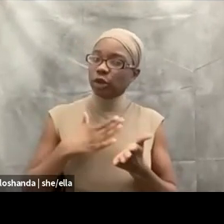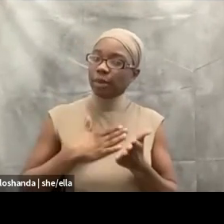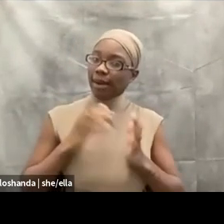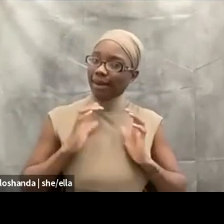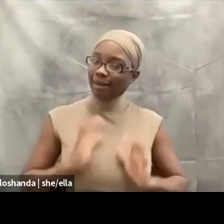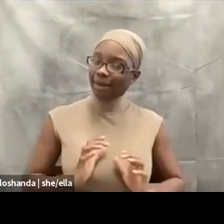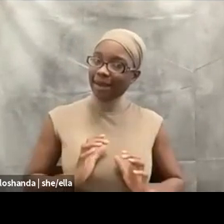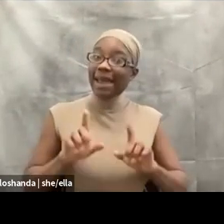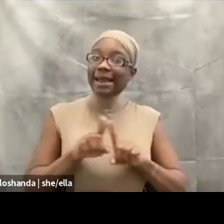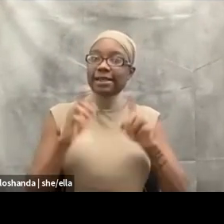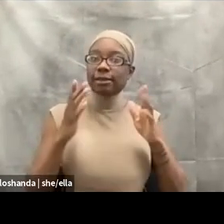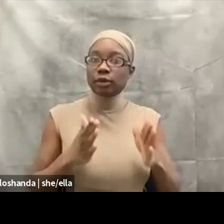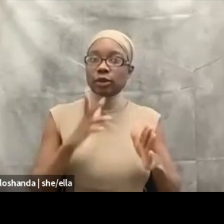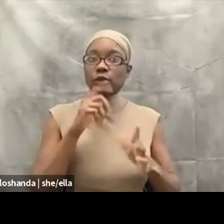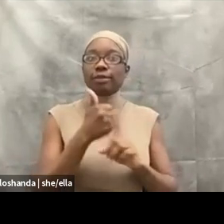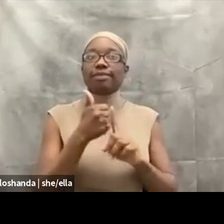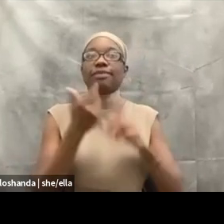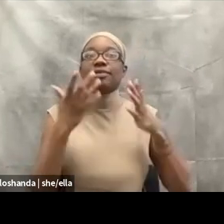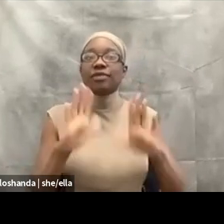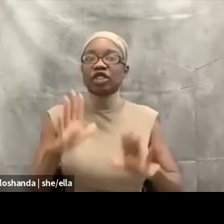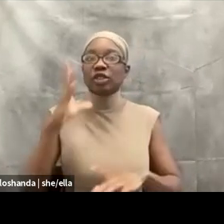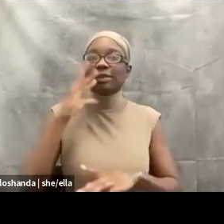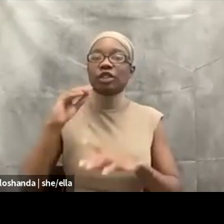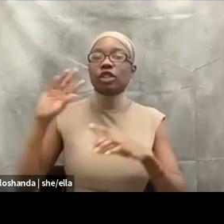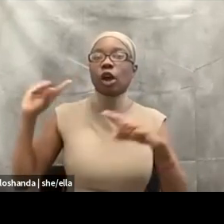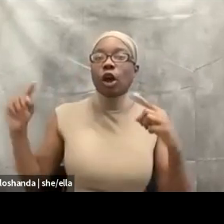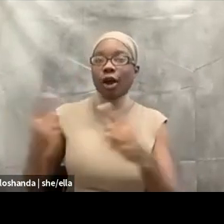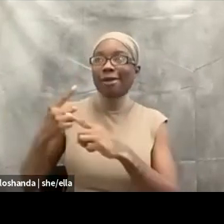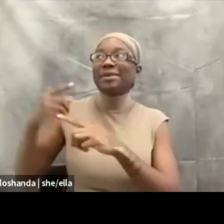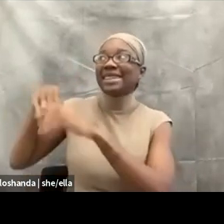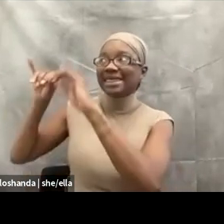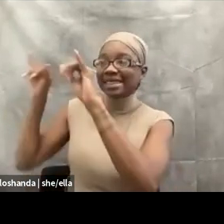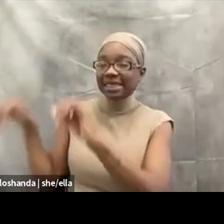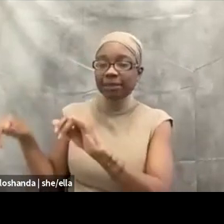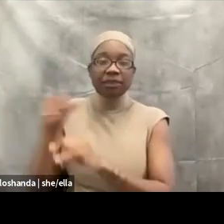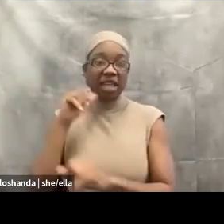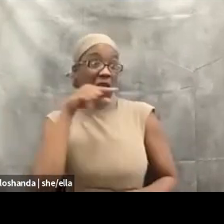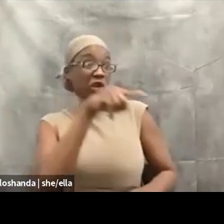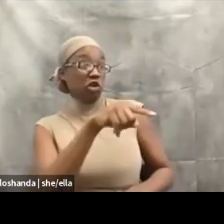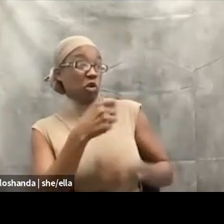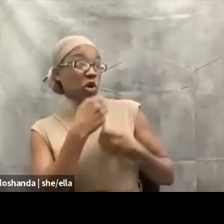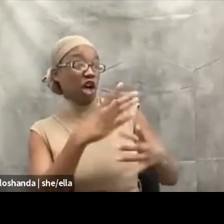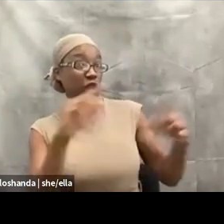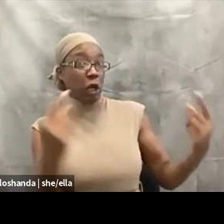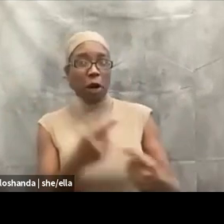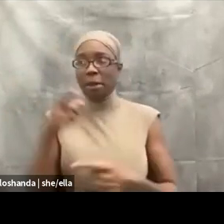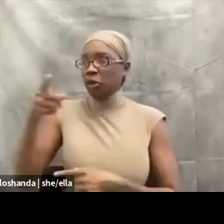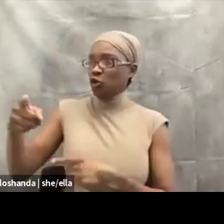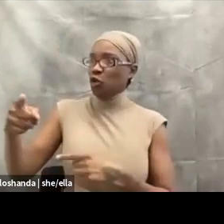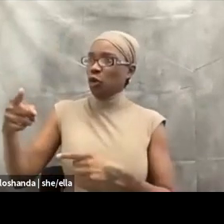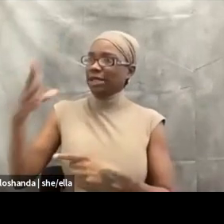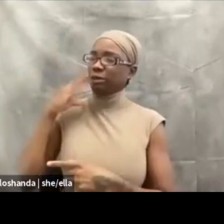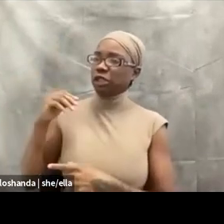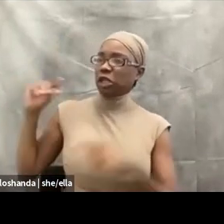system and not as a practice that's a, this person caused harm. This person is a recipient of that person's harm. And that's what we're going to talk about.